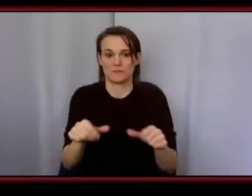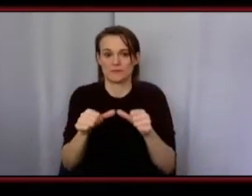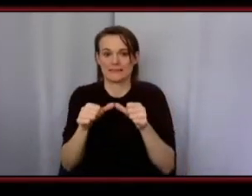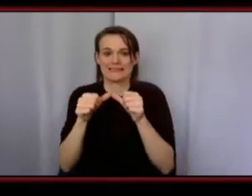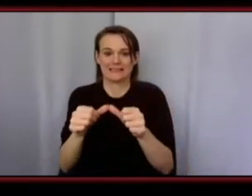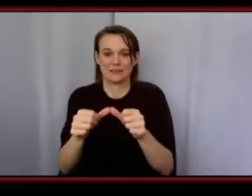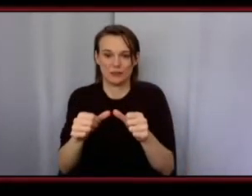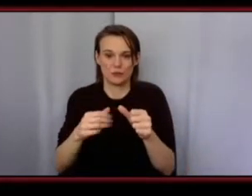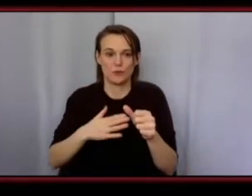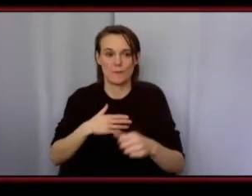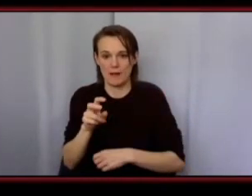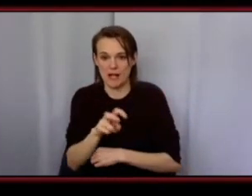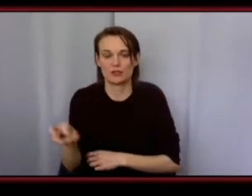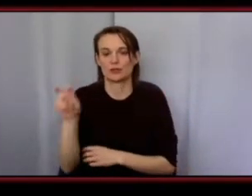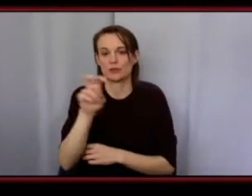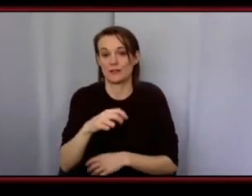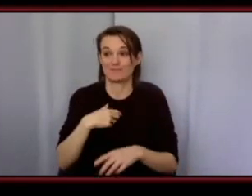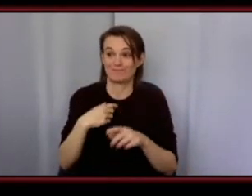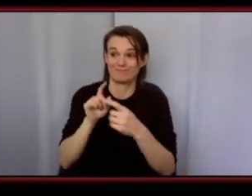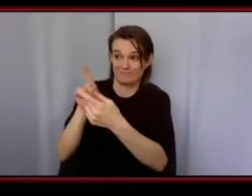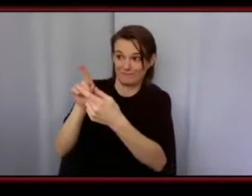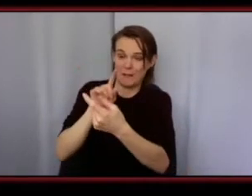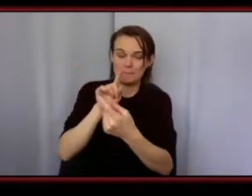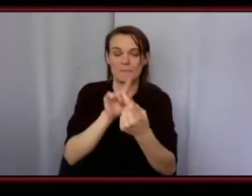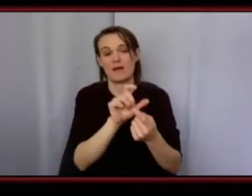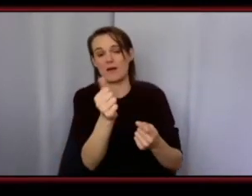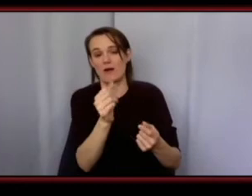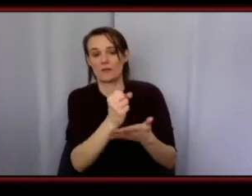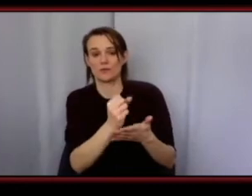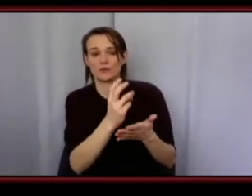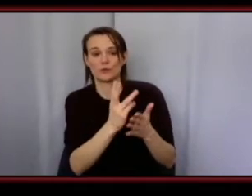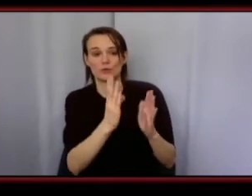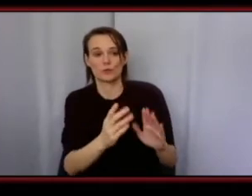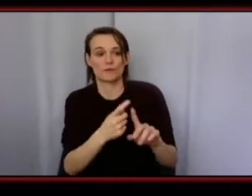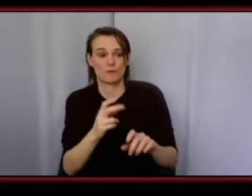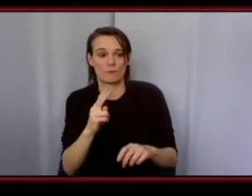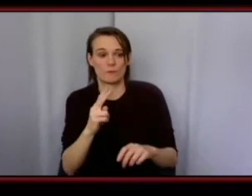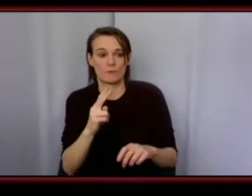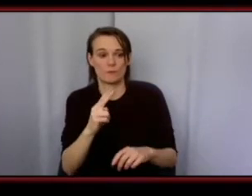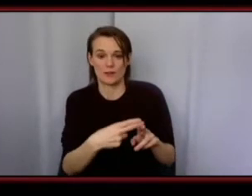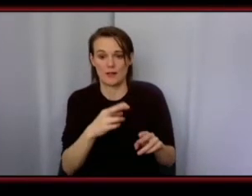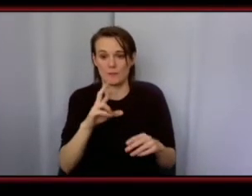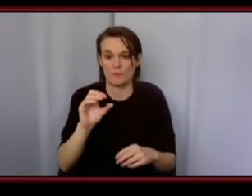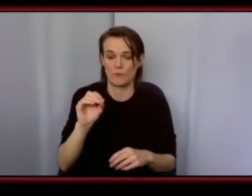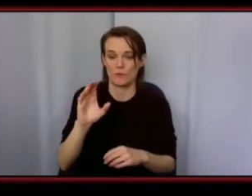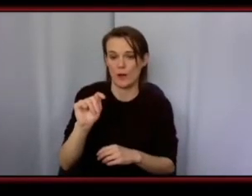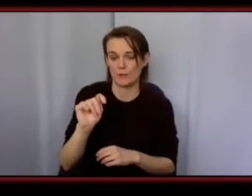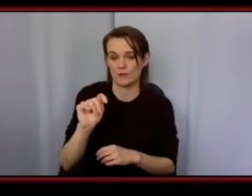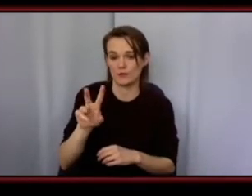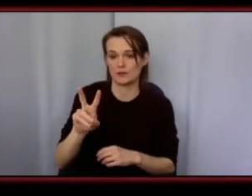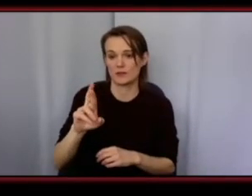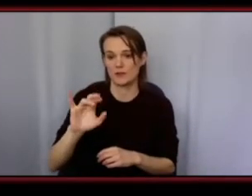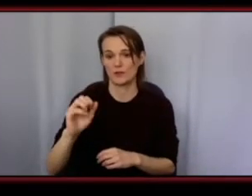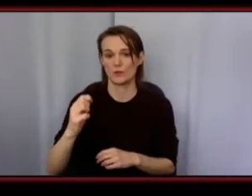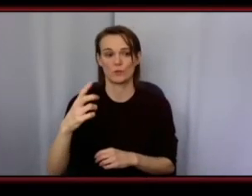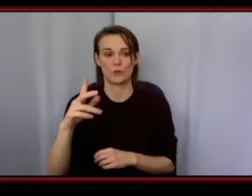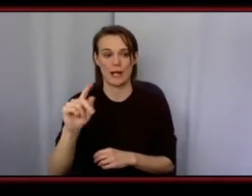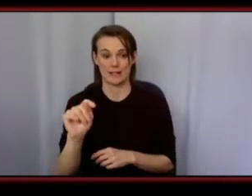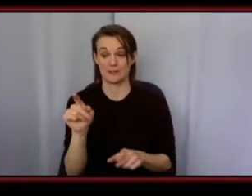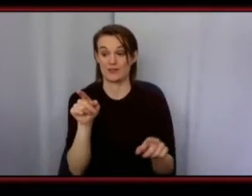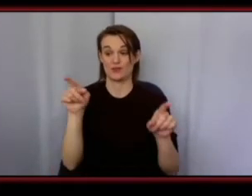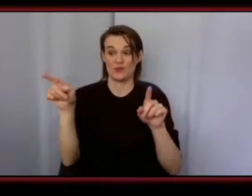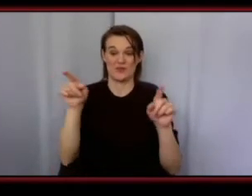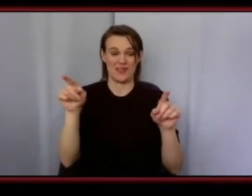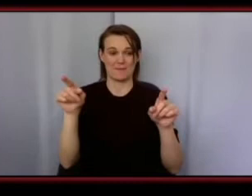meet another social worker from nova scotia robert wright and um connecting these two amazing